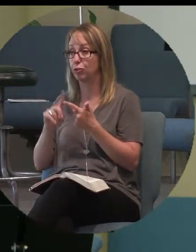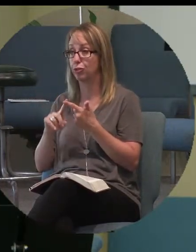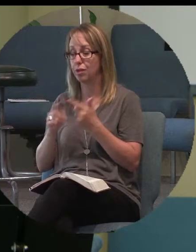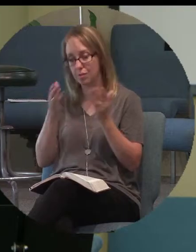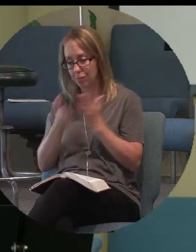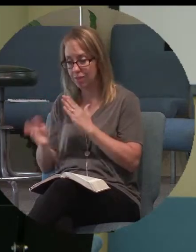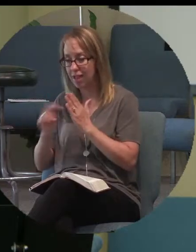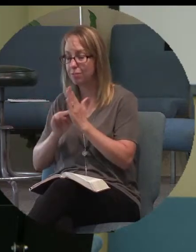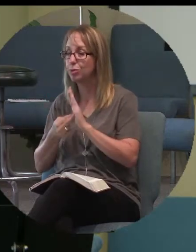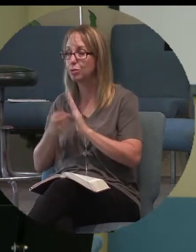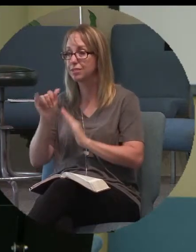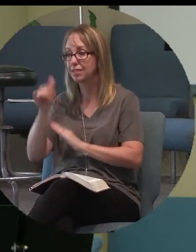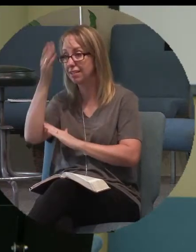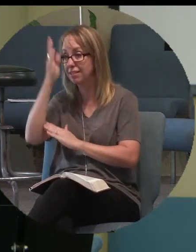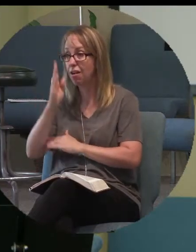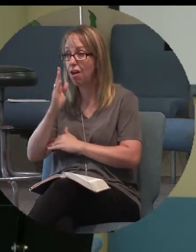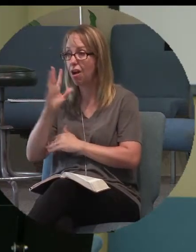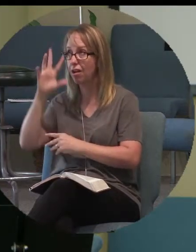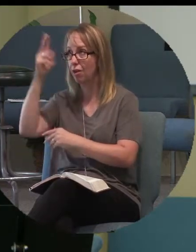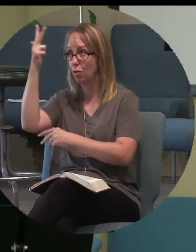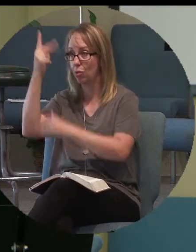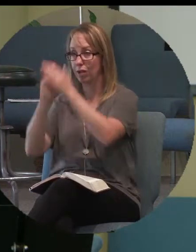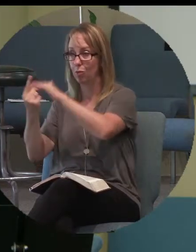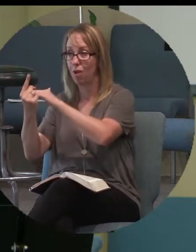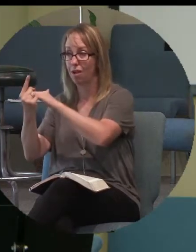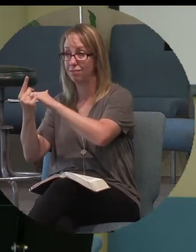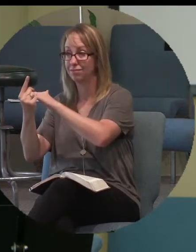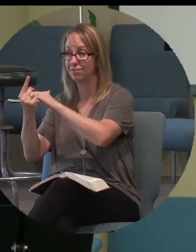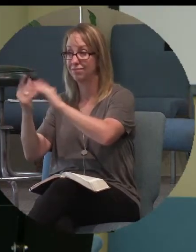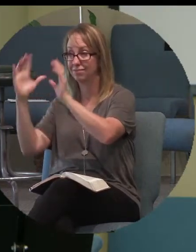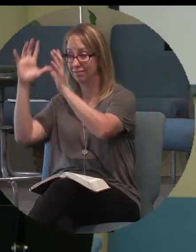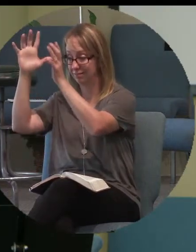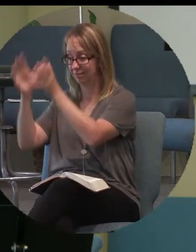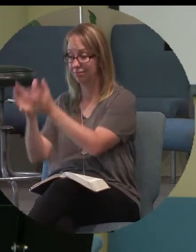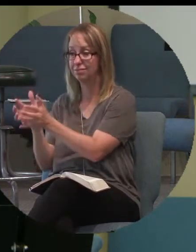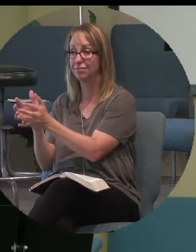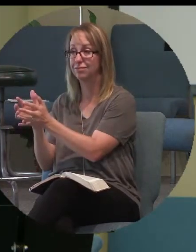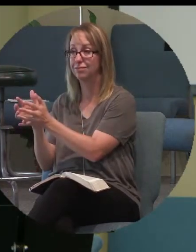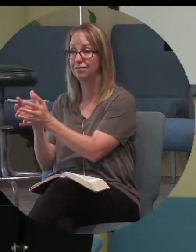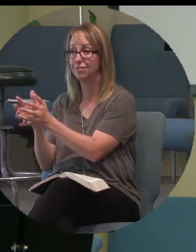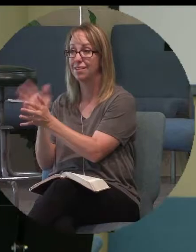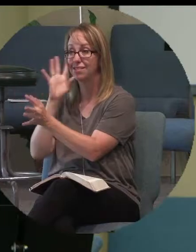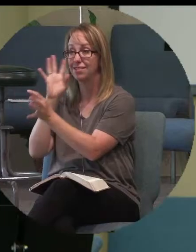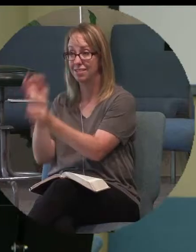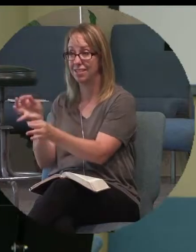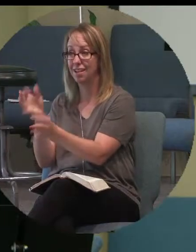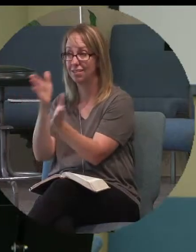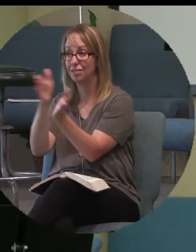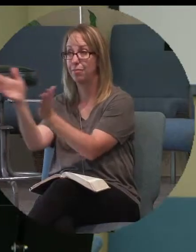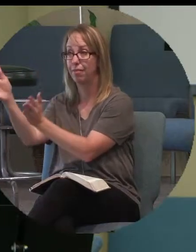God, in three persons, decided was the plan.